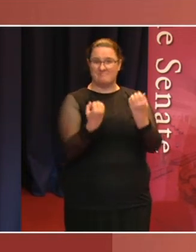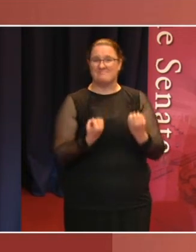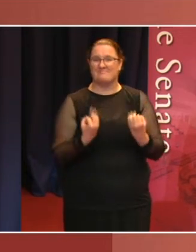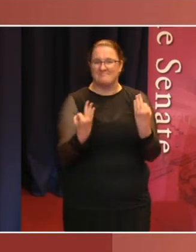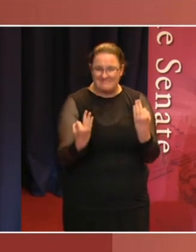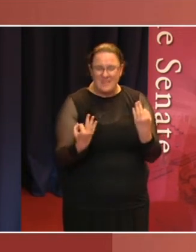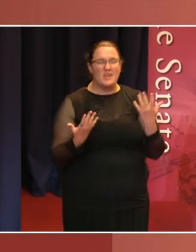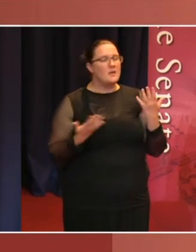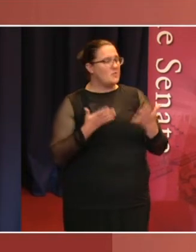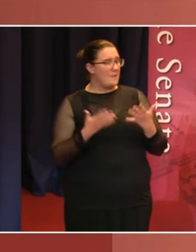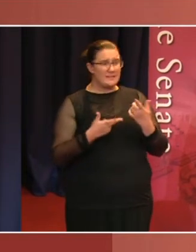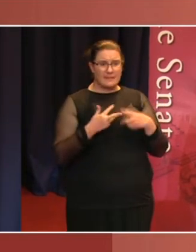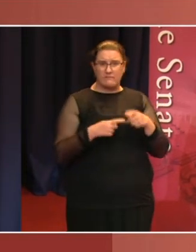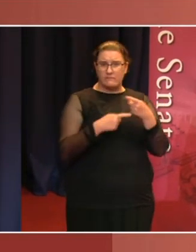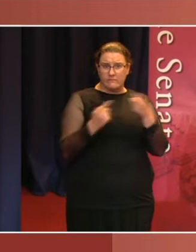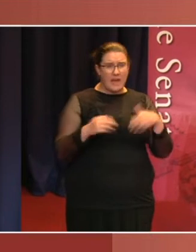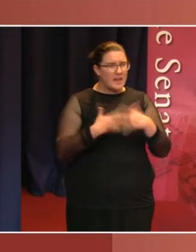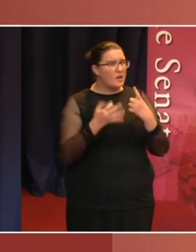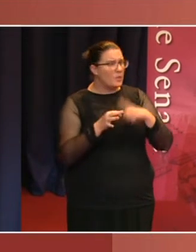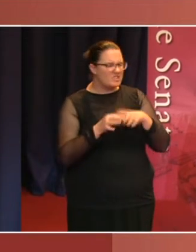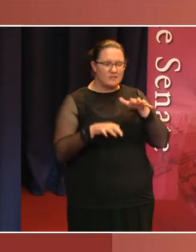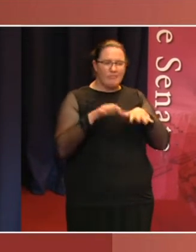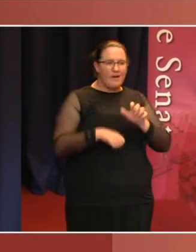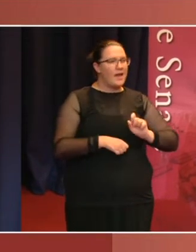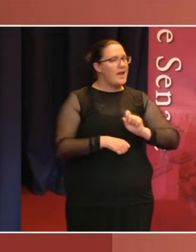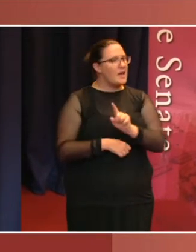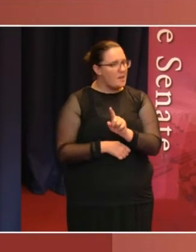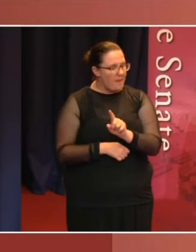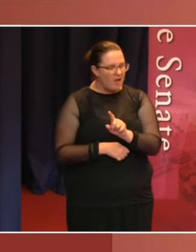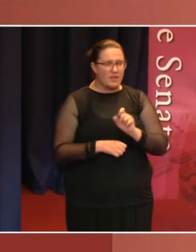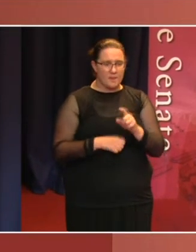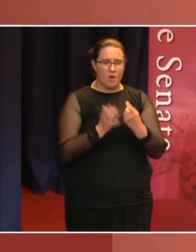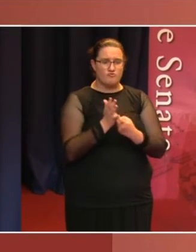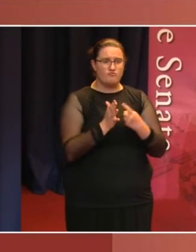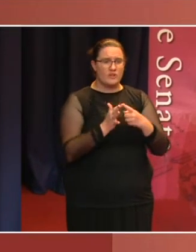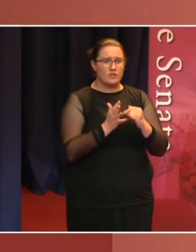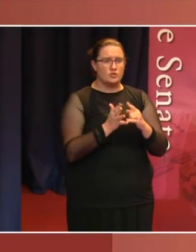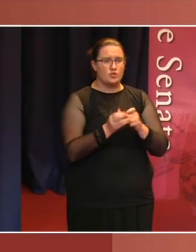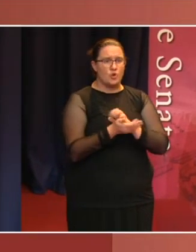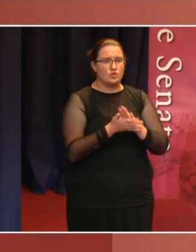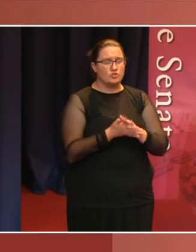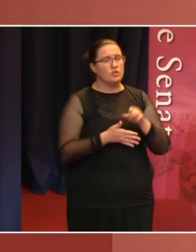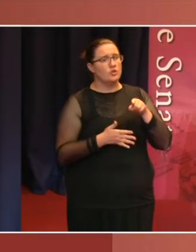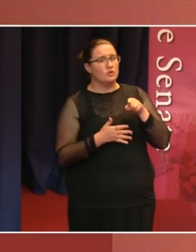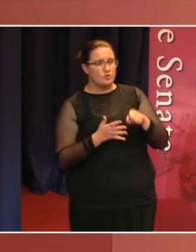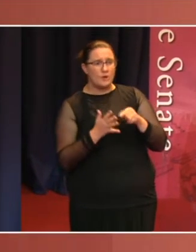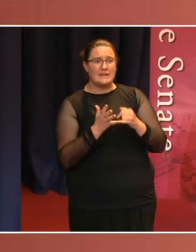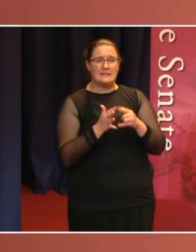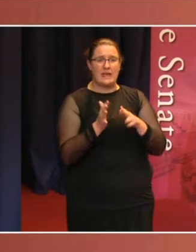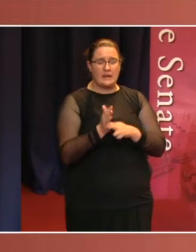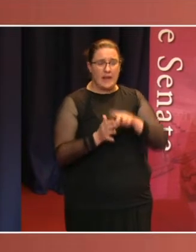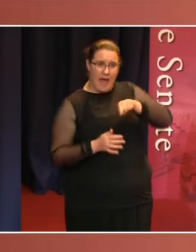you're welcome to submit questions via email to research.sen at aph